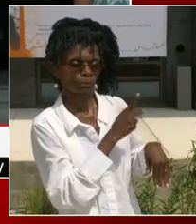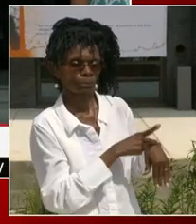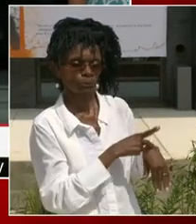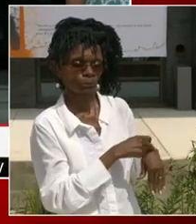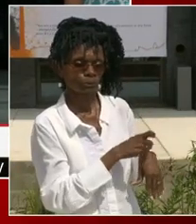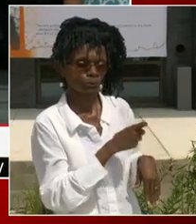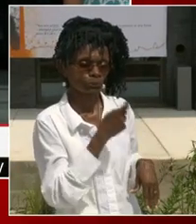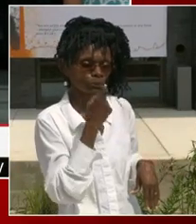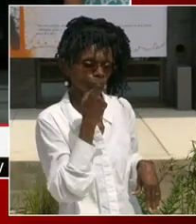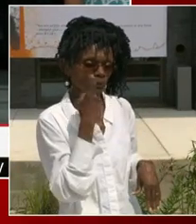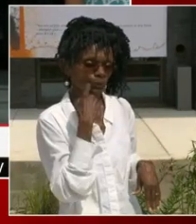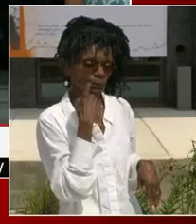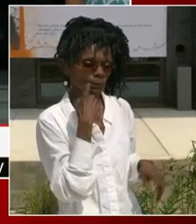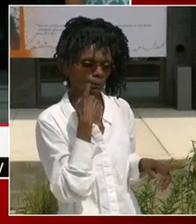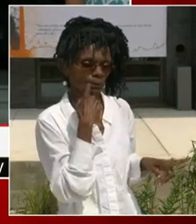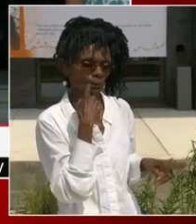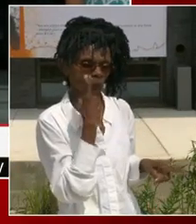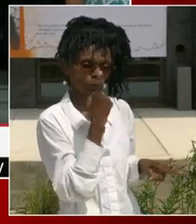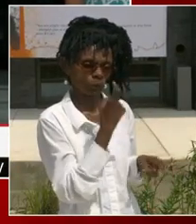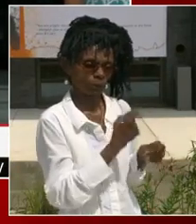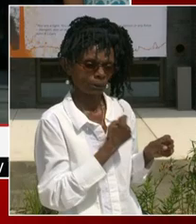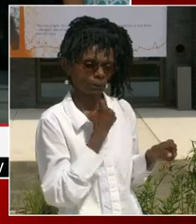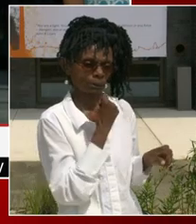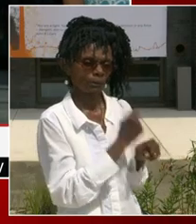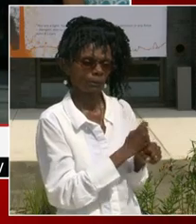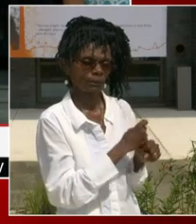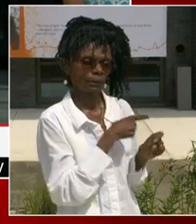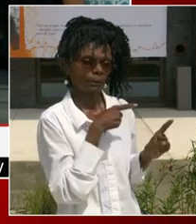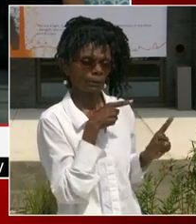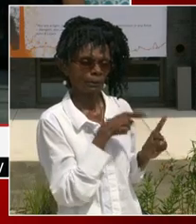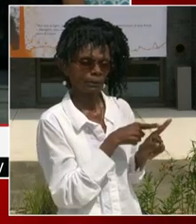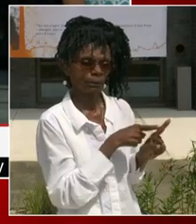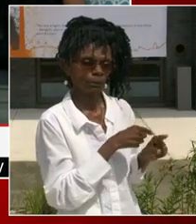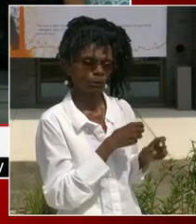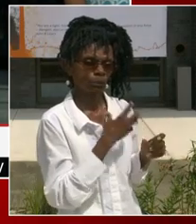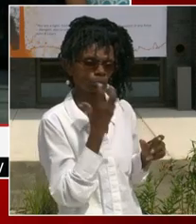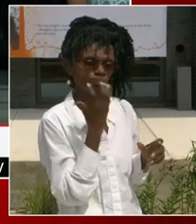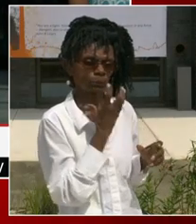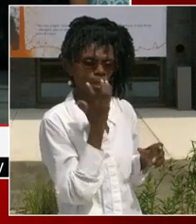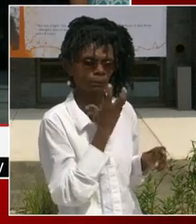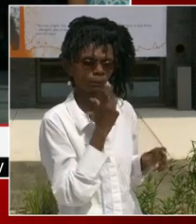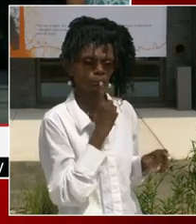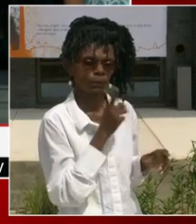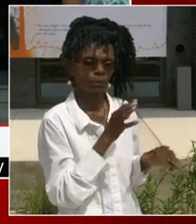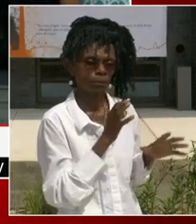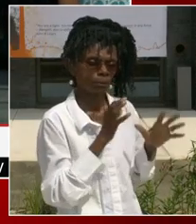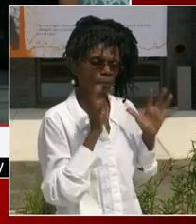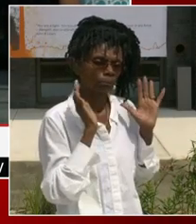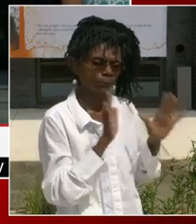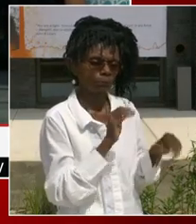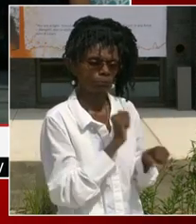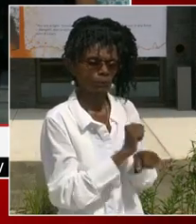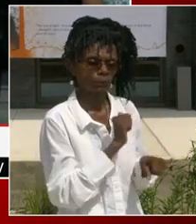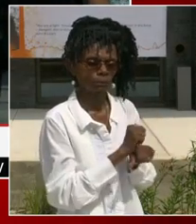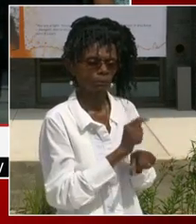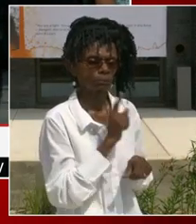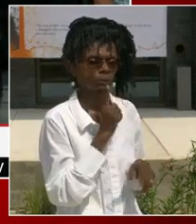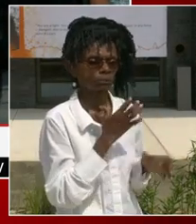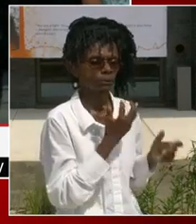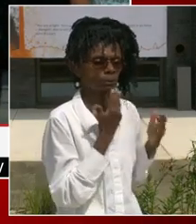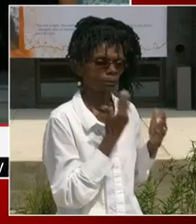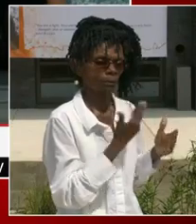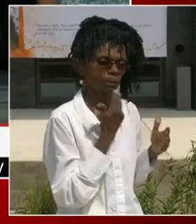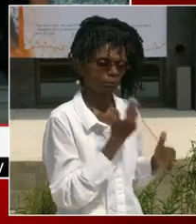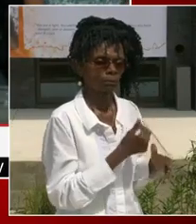last two years, she has transitioned and done so many great things. So Principal Jackson, I am so happy this is home for you. And I look forward to coming and